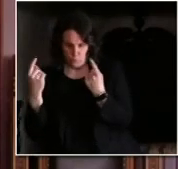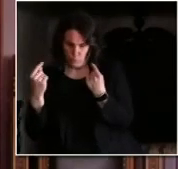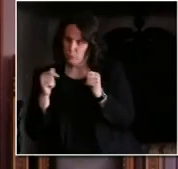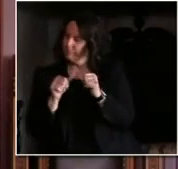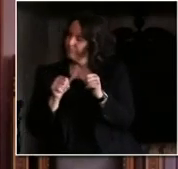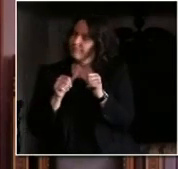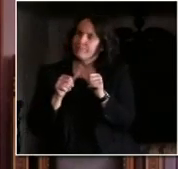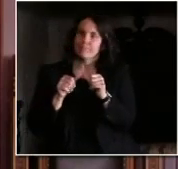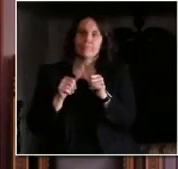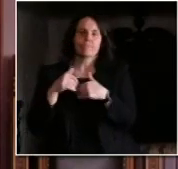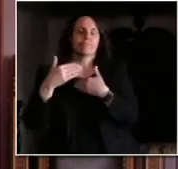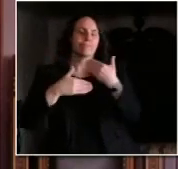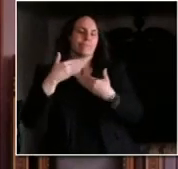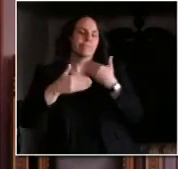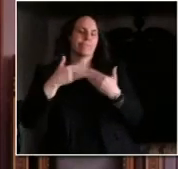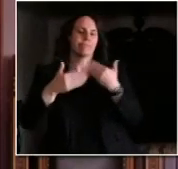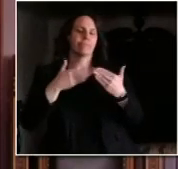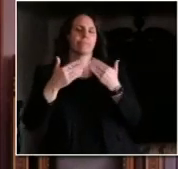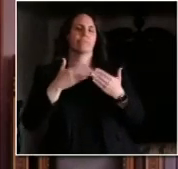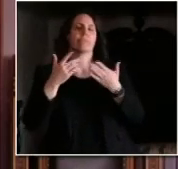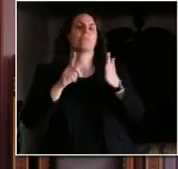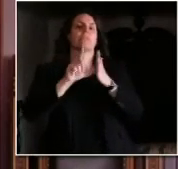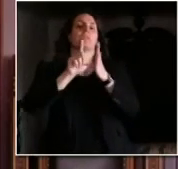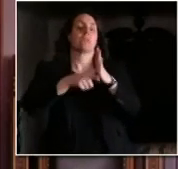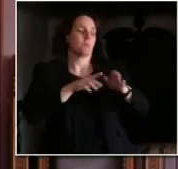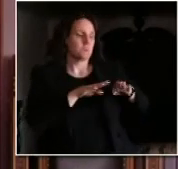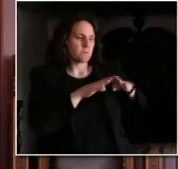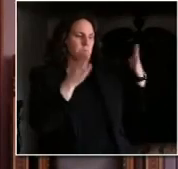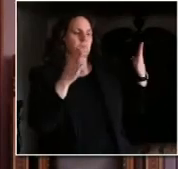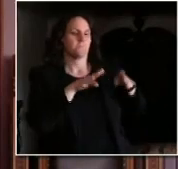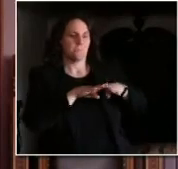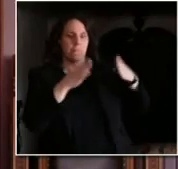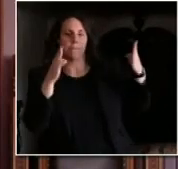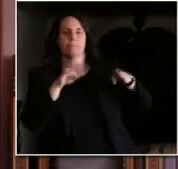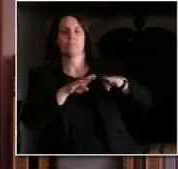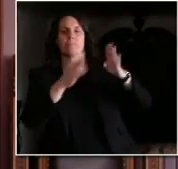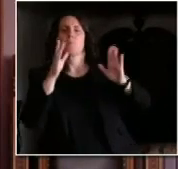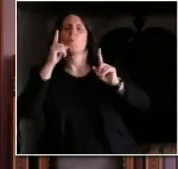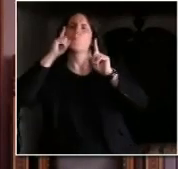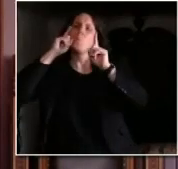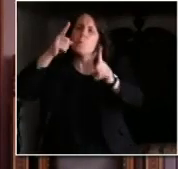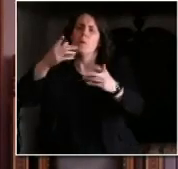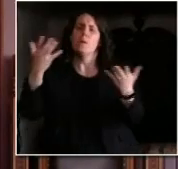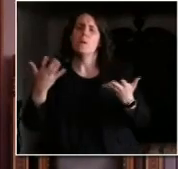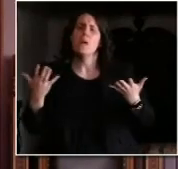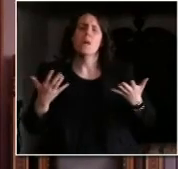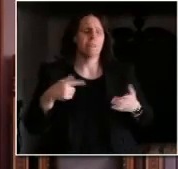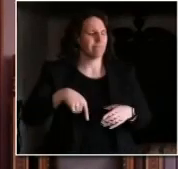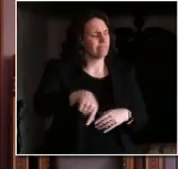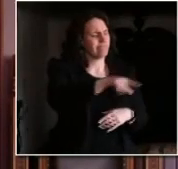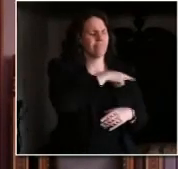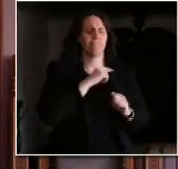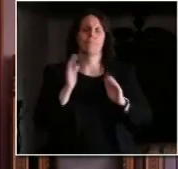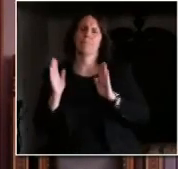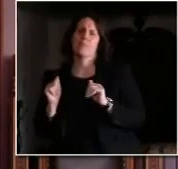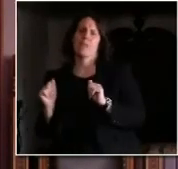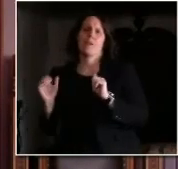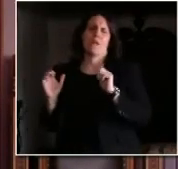be prepared to reopen the state on a very gradual and thoughtful way